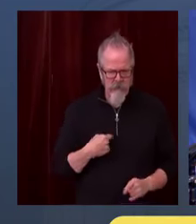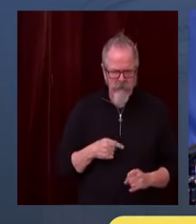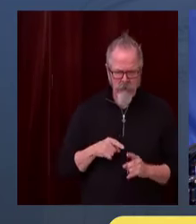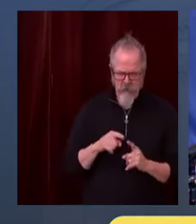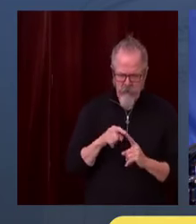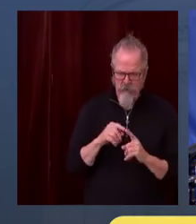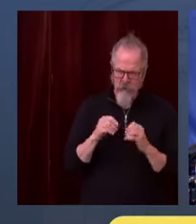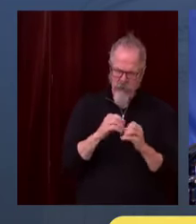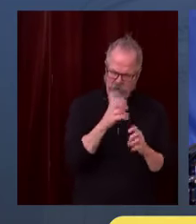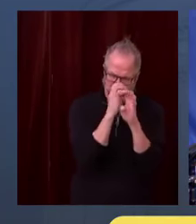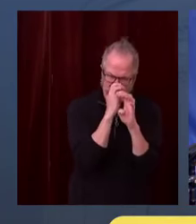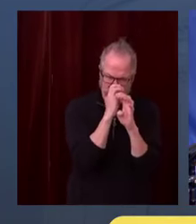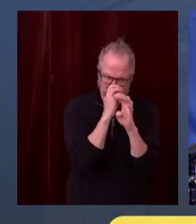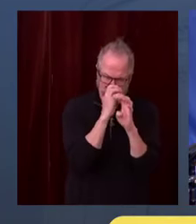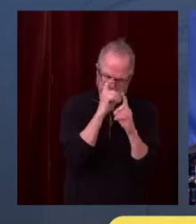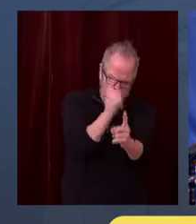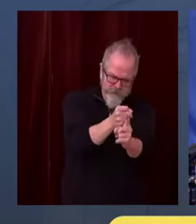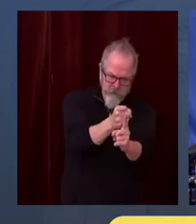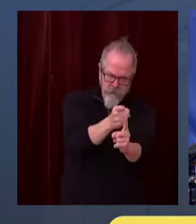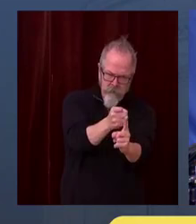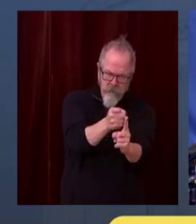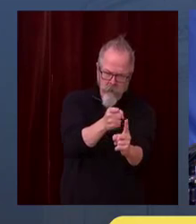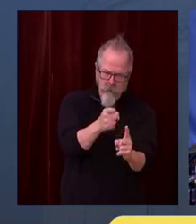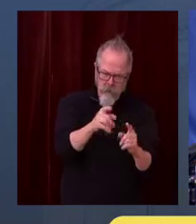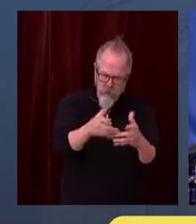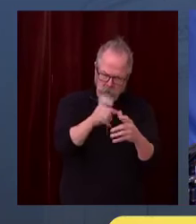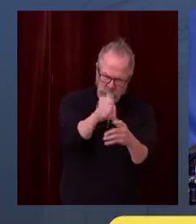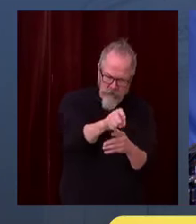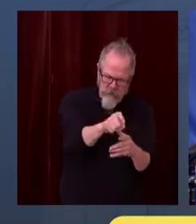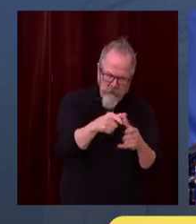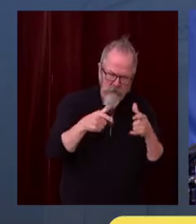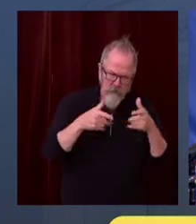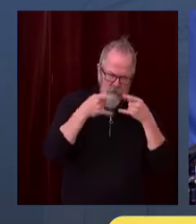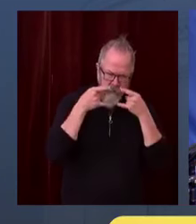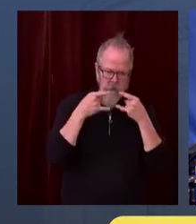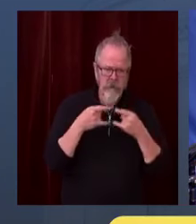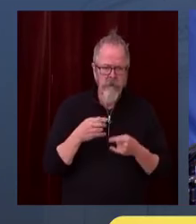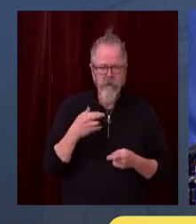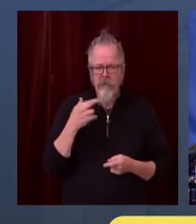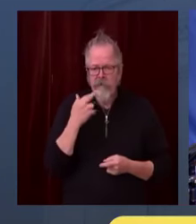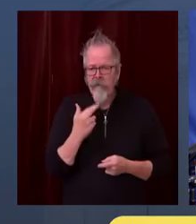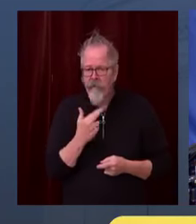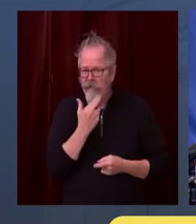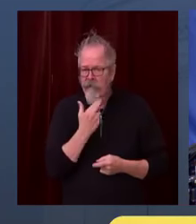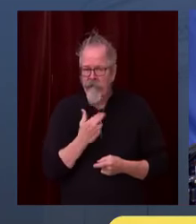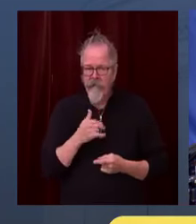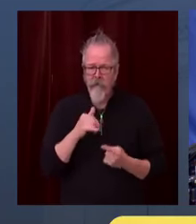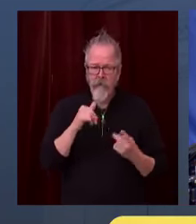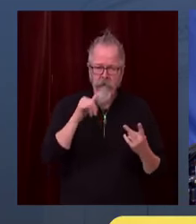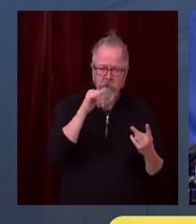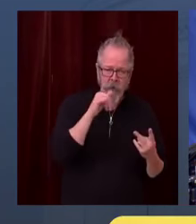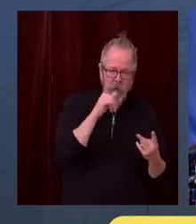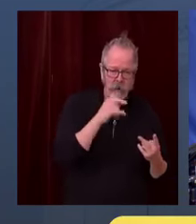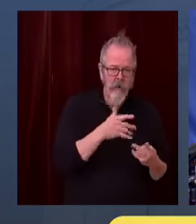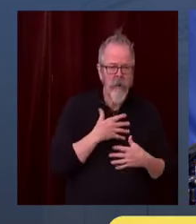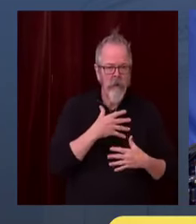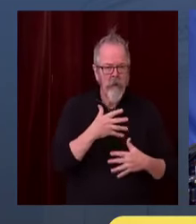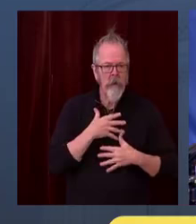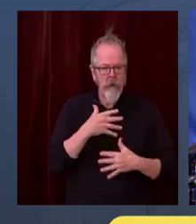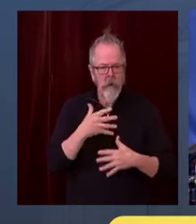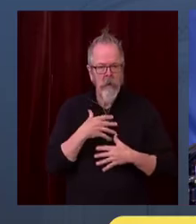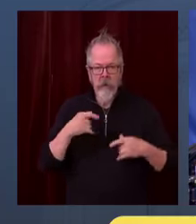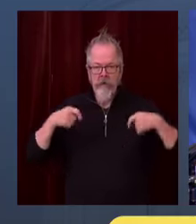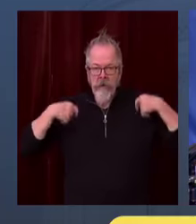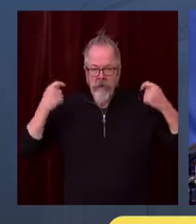that kind of environment where they're either close, you're unmasked, you're breathing hard for a length of time, that we have a reasonable